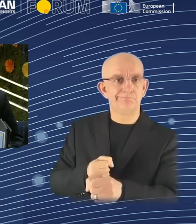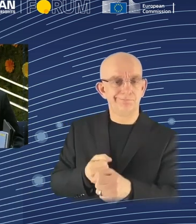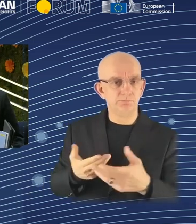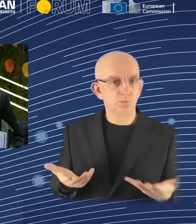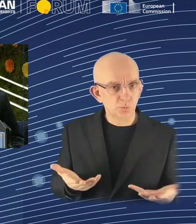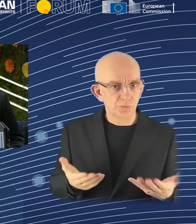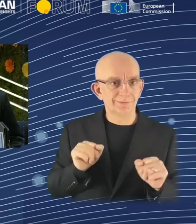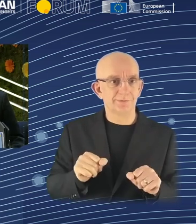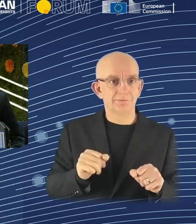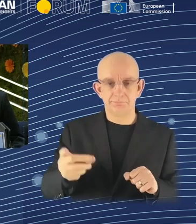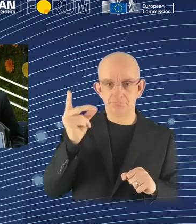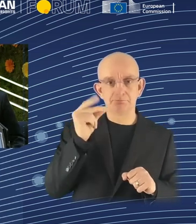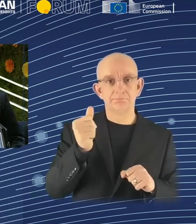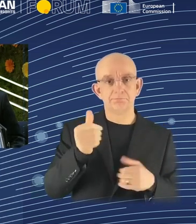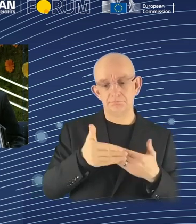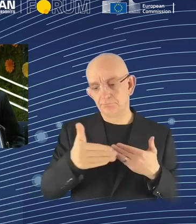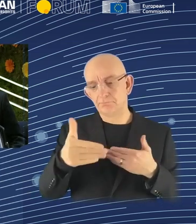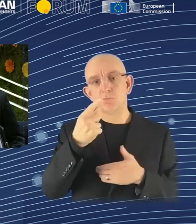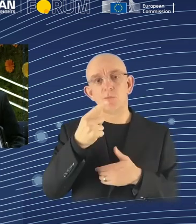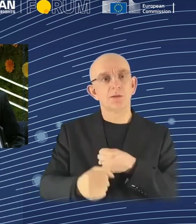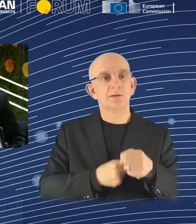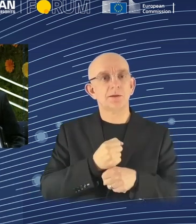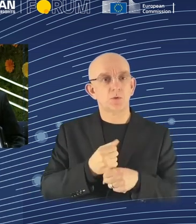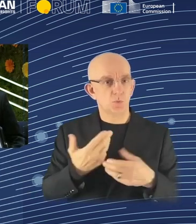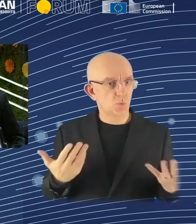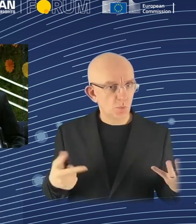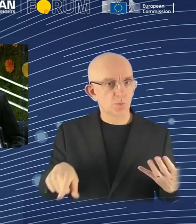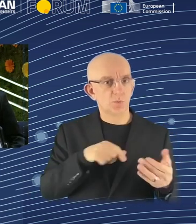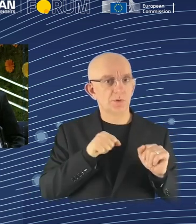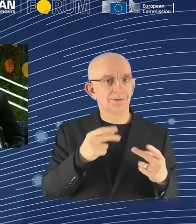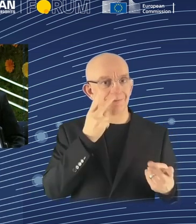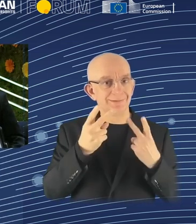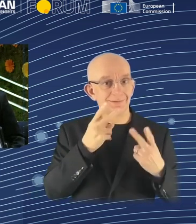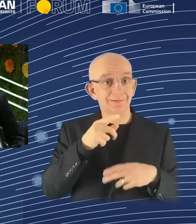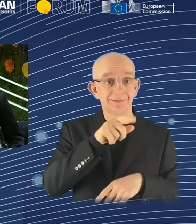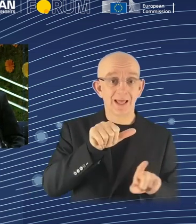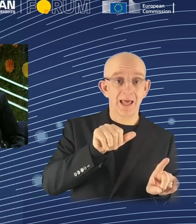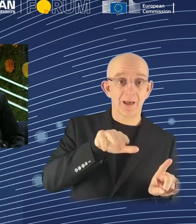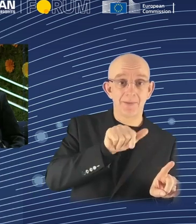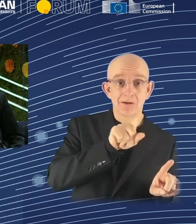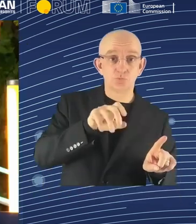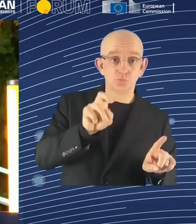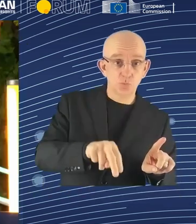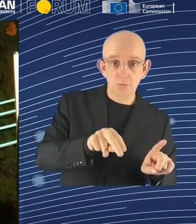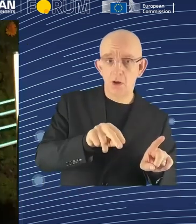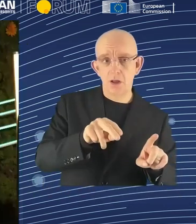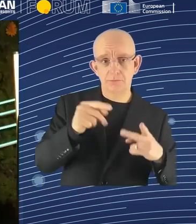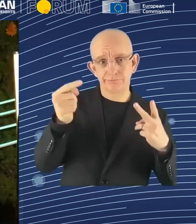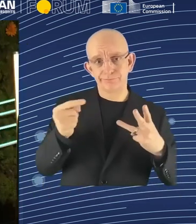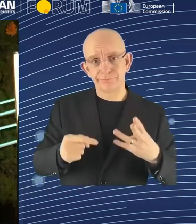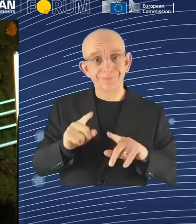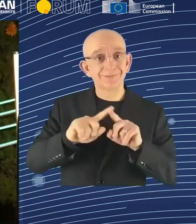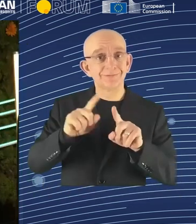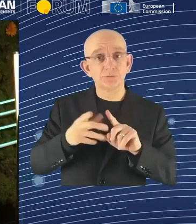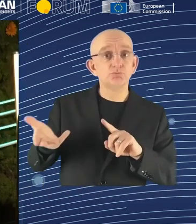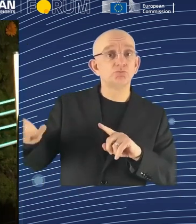not just in Amazon, but many other logistical companies, we might see millions of jobs disappear very quickly. Thanks so much, Professor. Thank you. And we're going